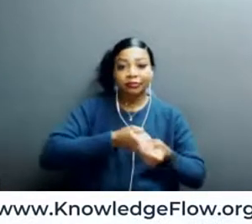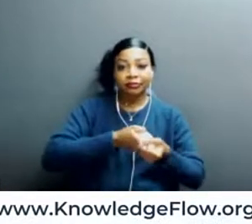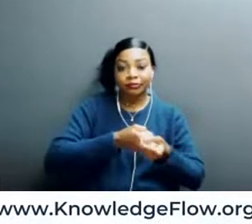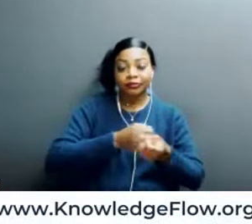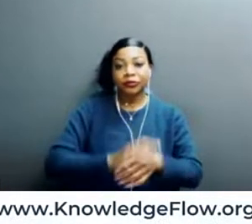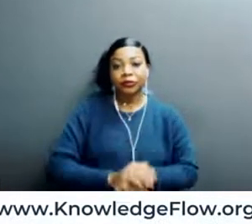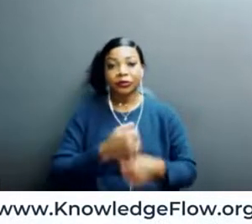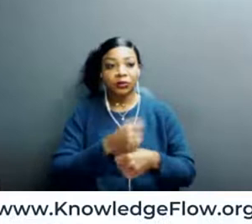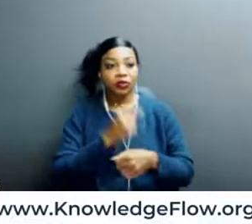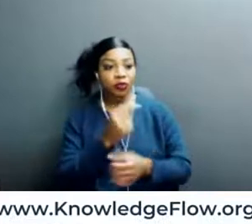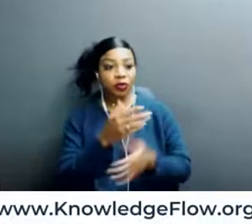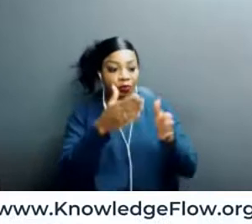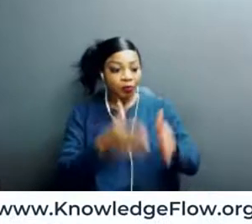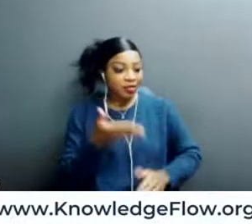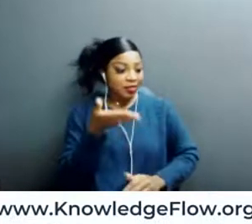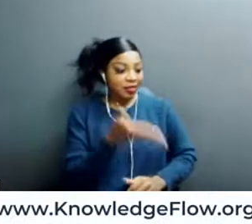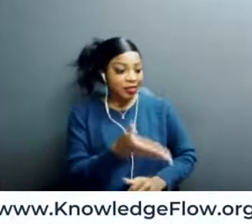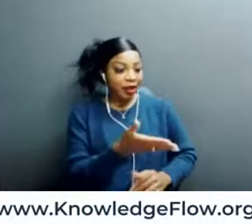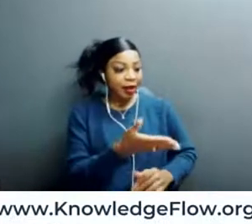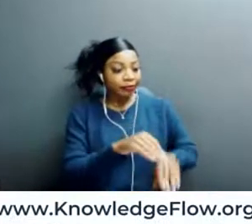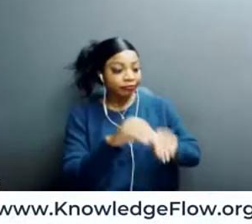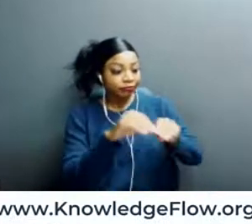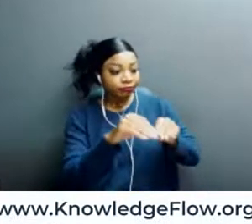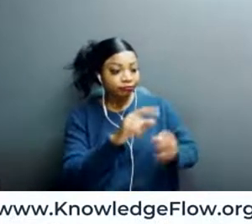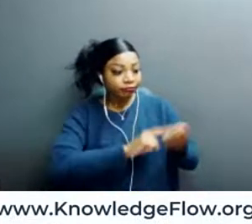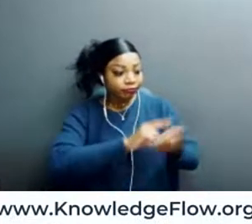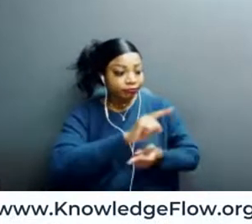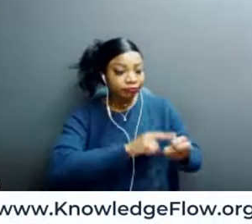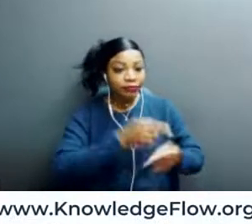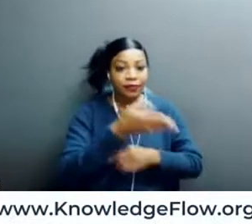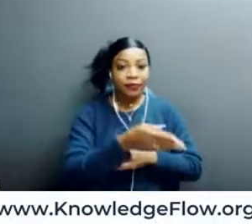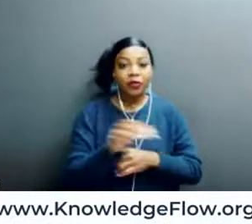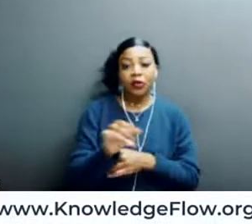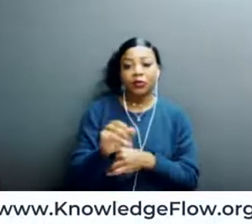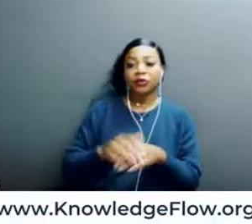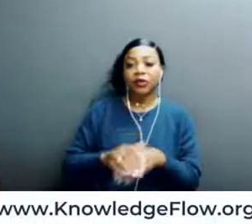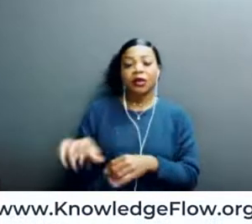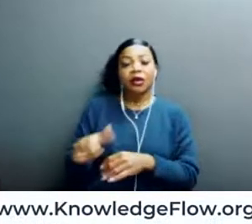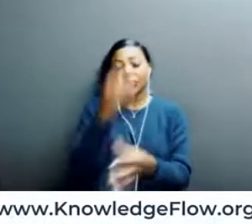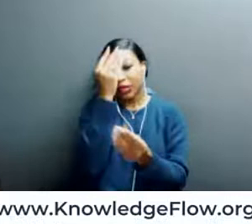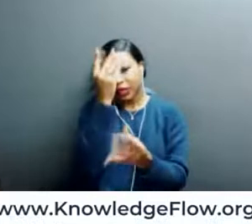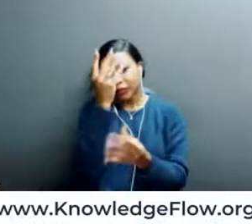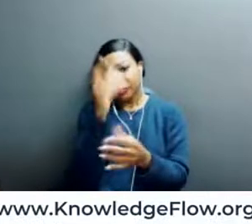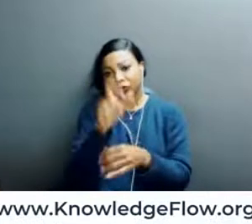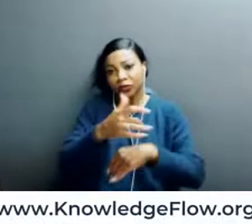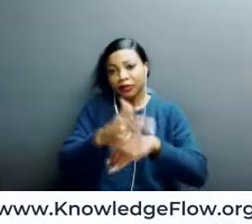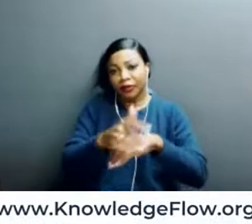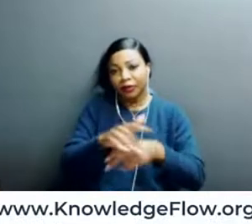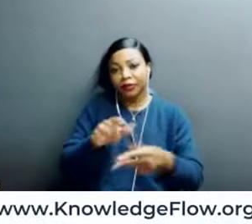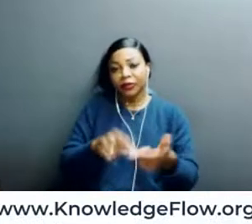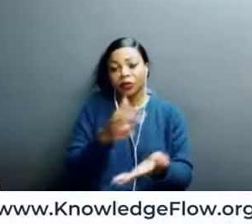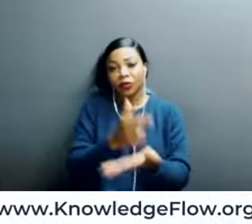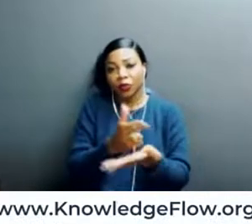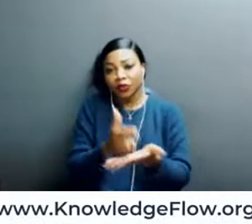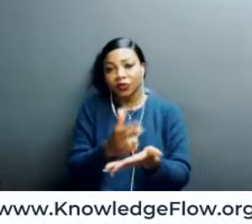in the room in the moment, but then also have all kinds of information and resources that they can